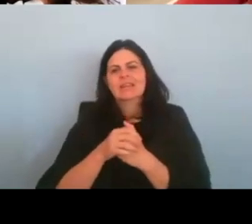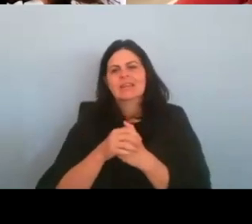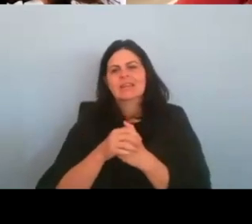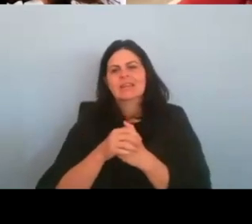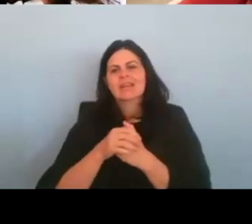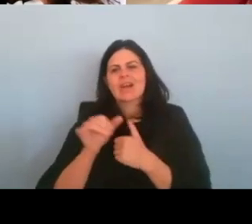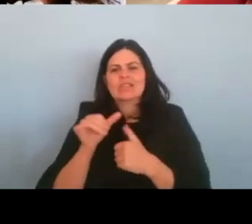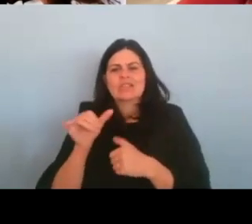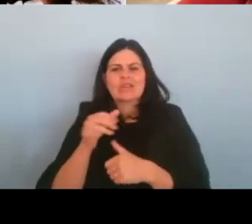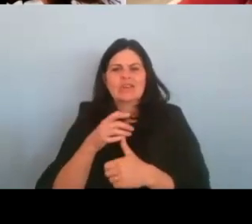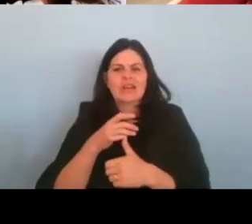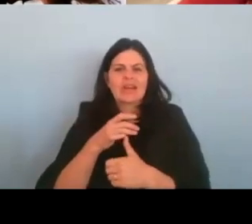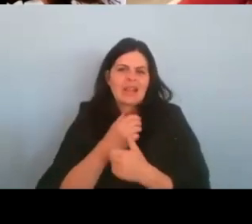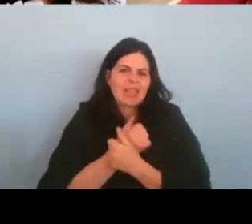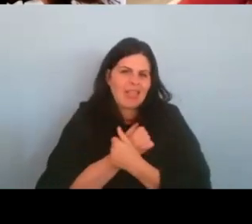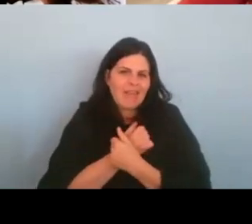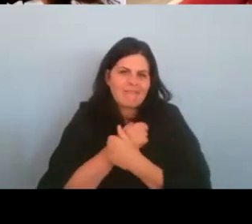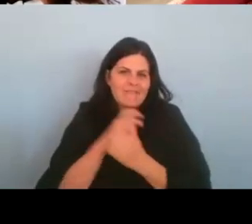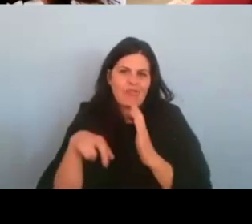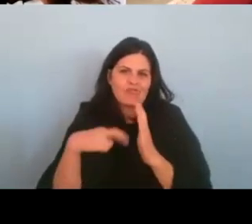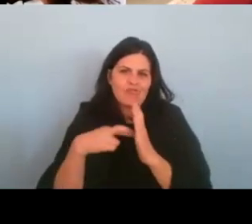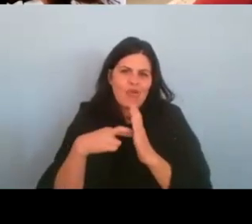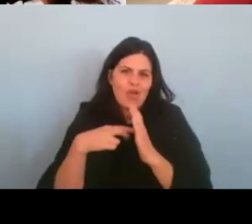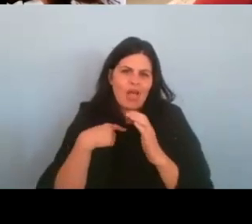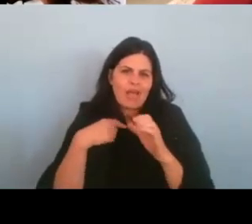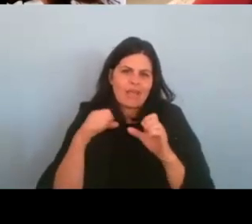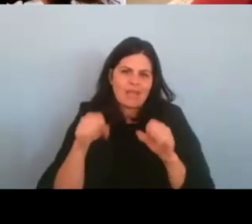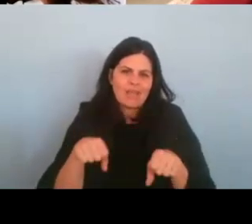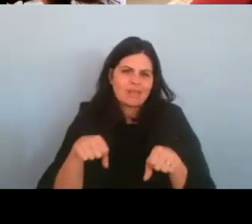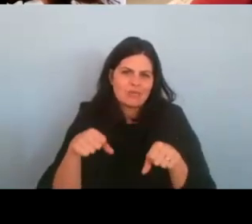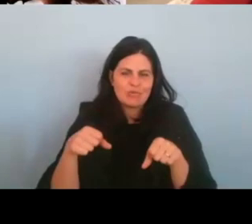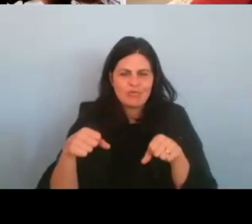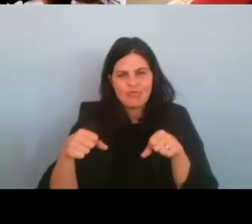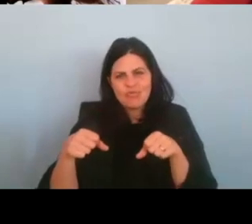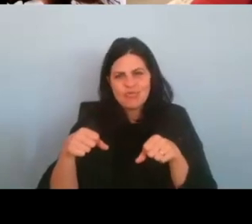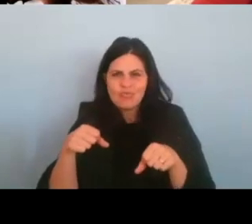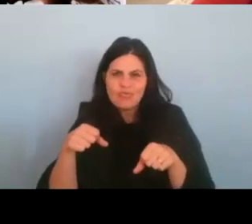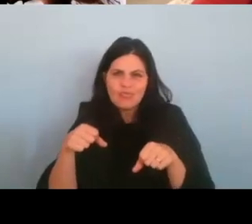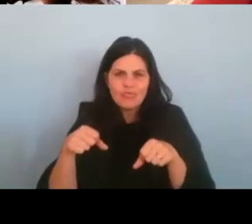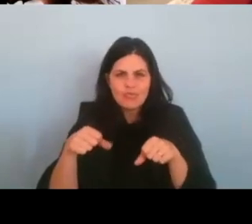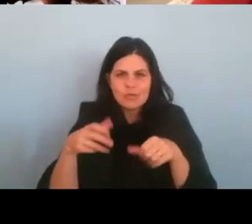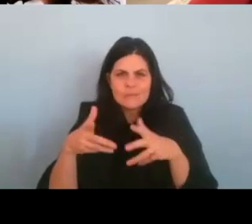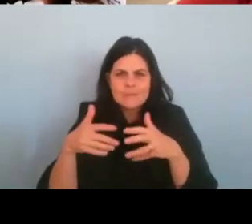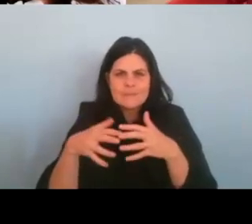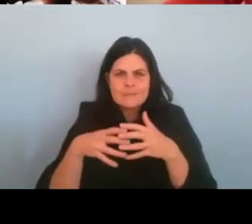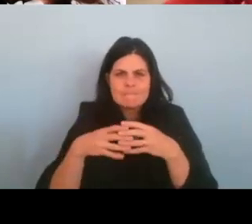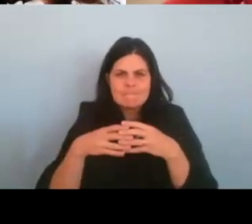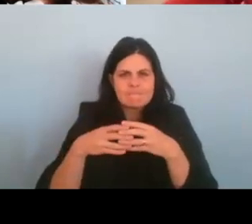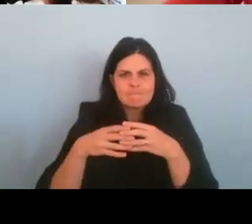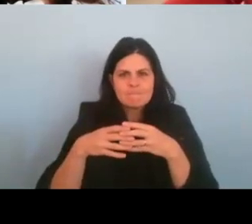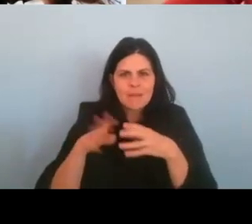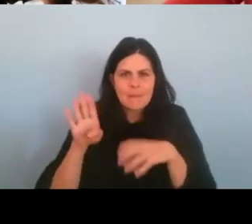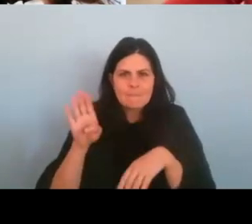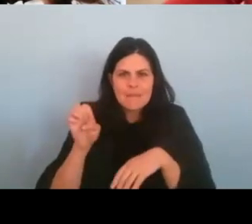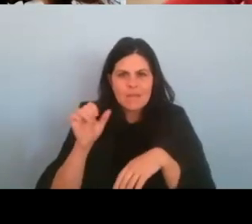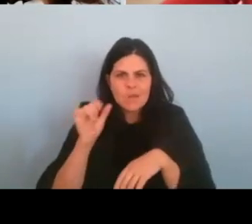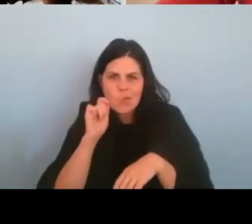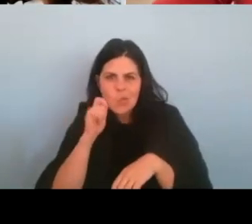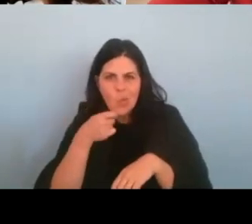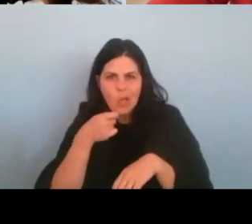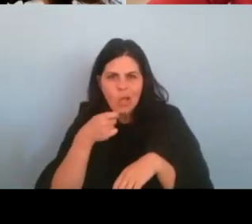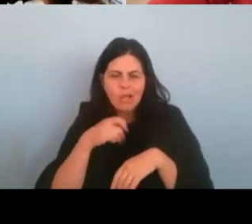like, I get to like, kind of be cool. Cause I feel like